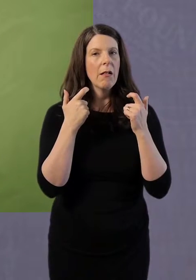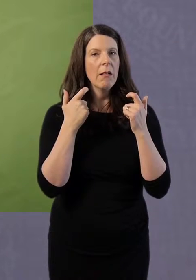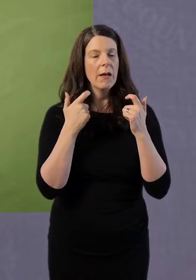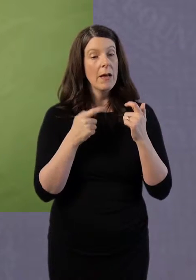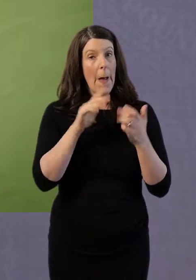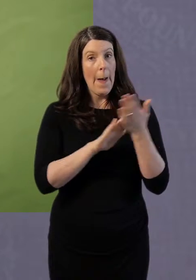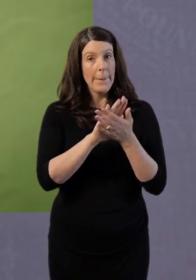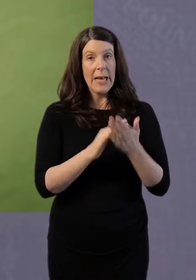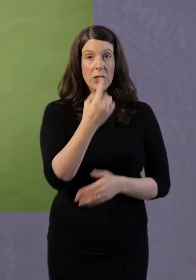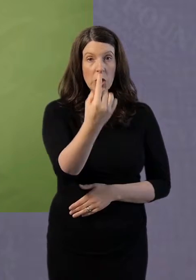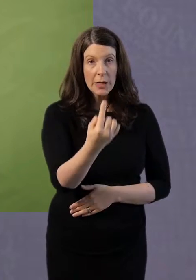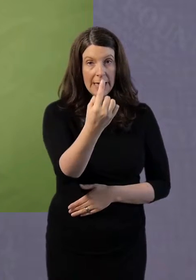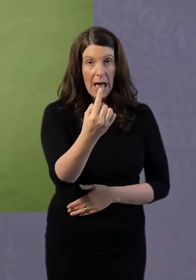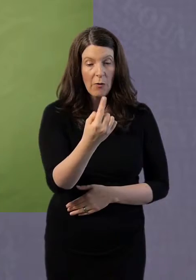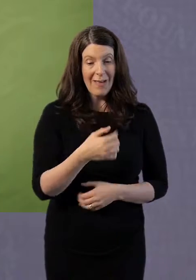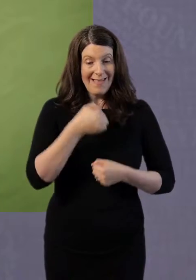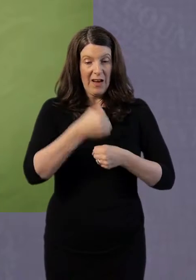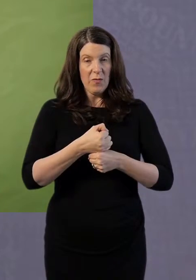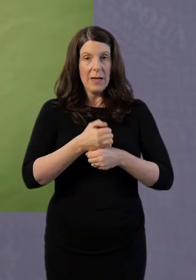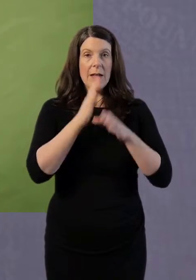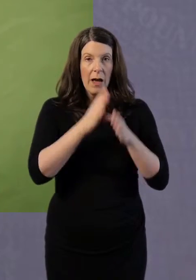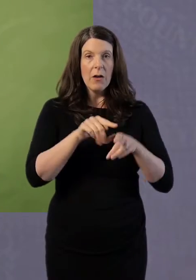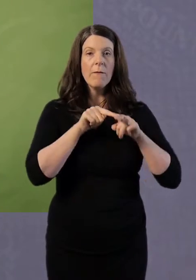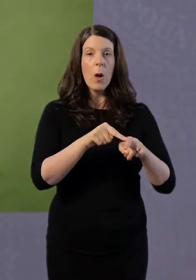Both sides must keep their promises.